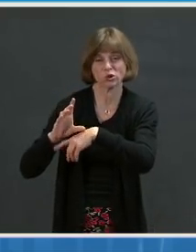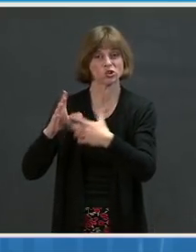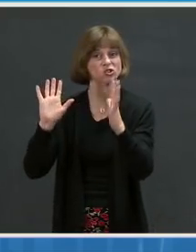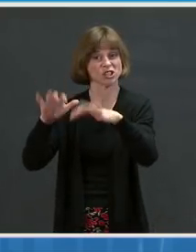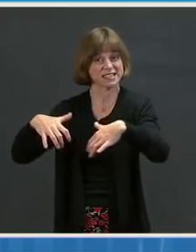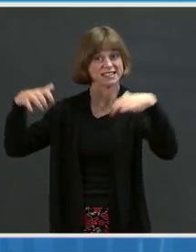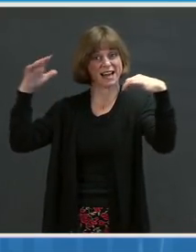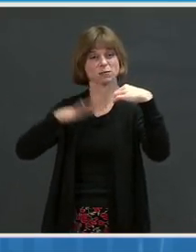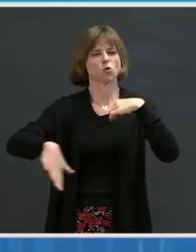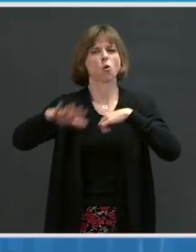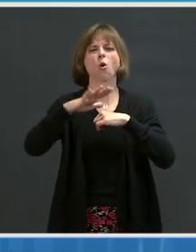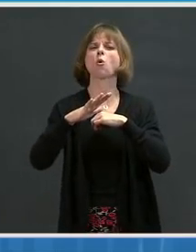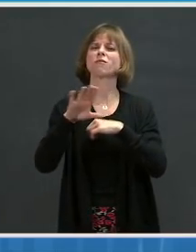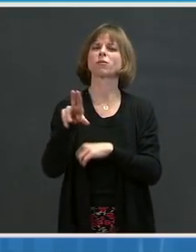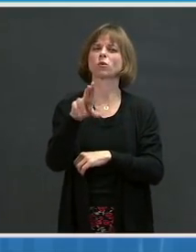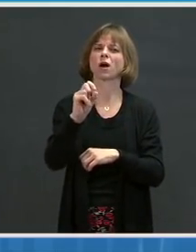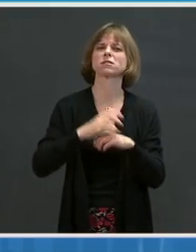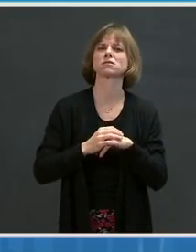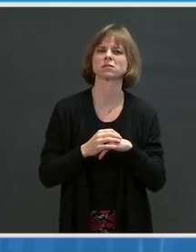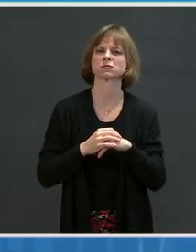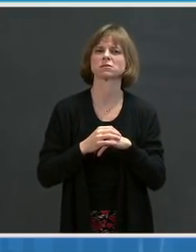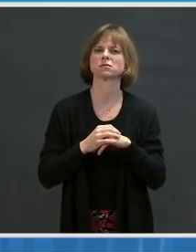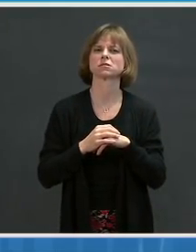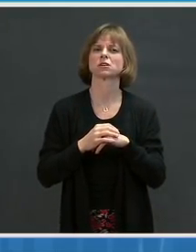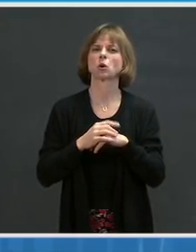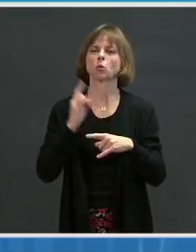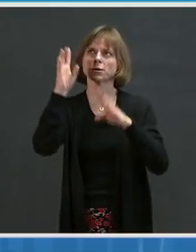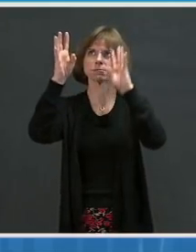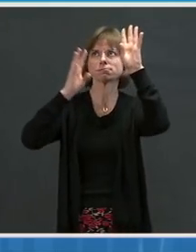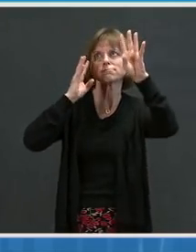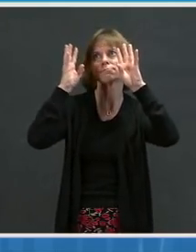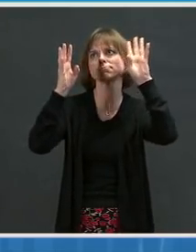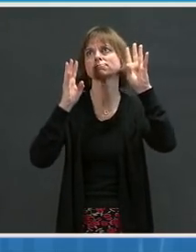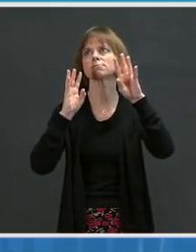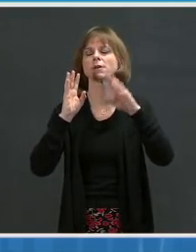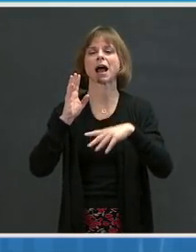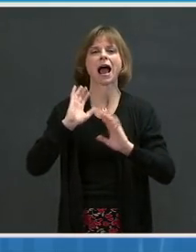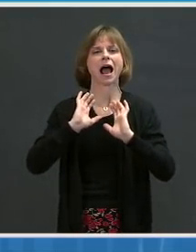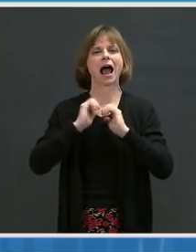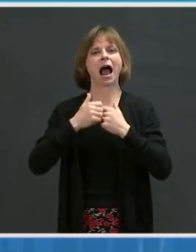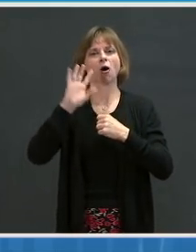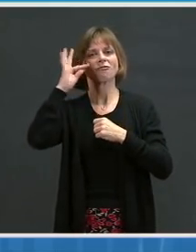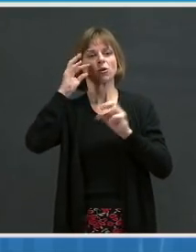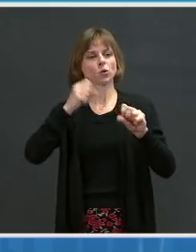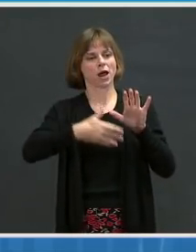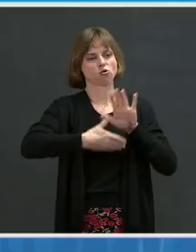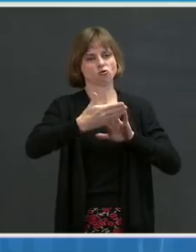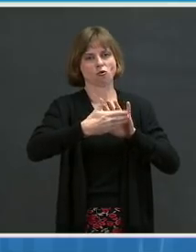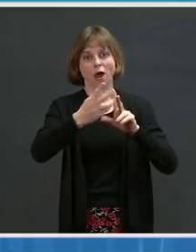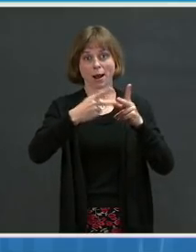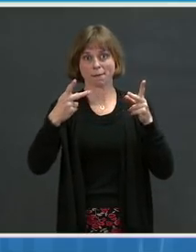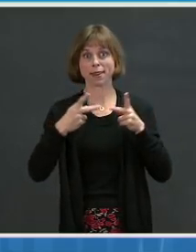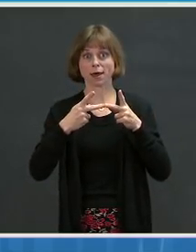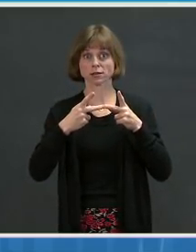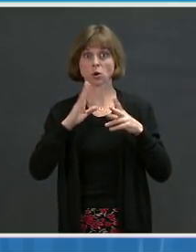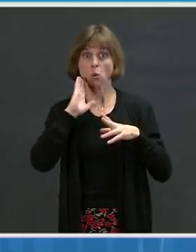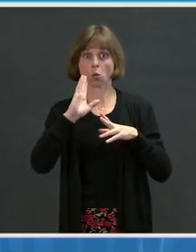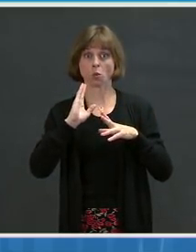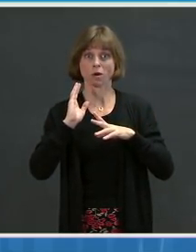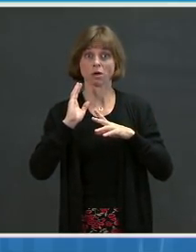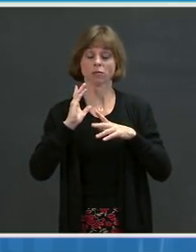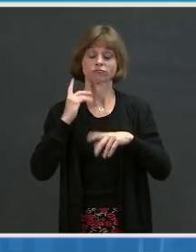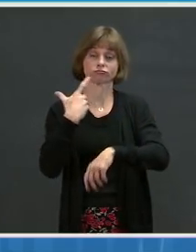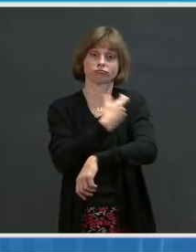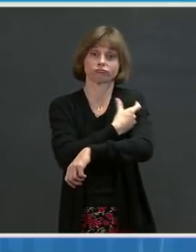And we continue to work with states to set up innovative, high-volume, federally-run sites that can each give over 30